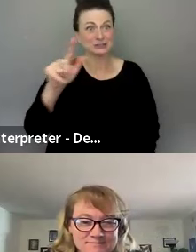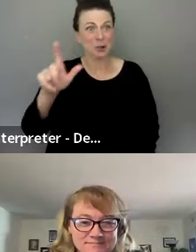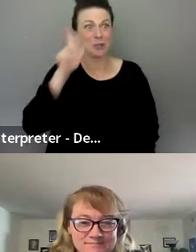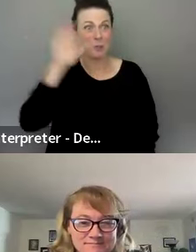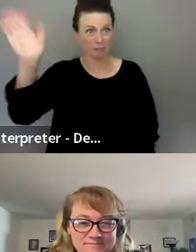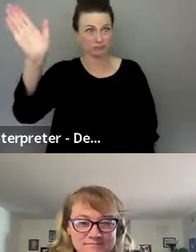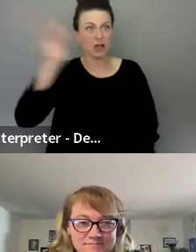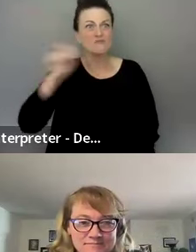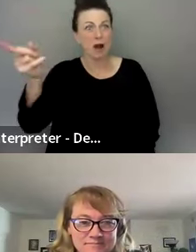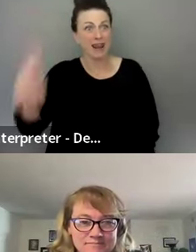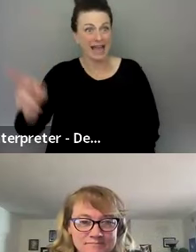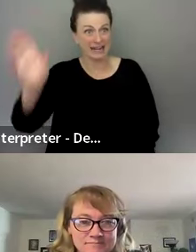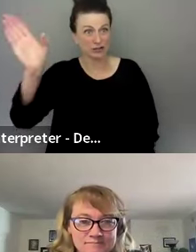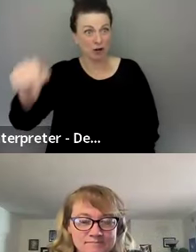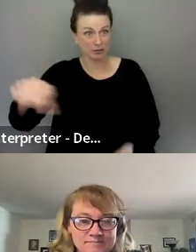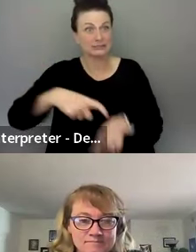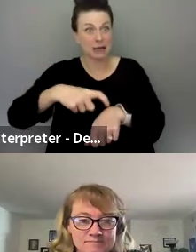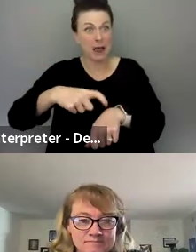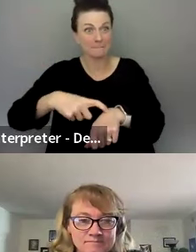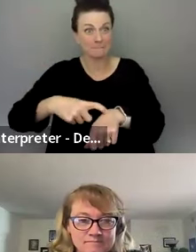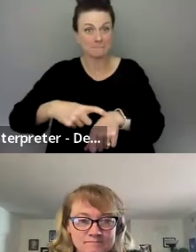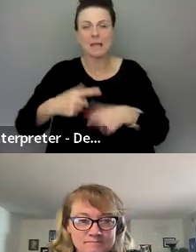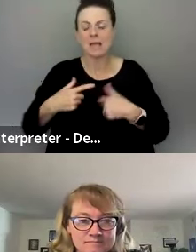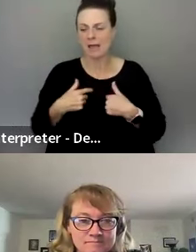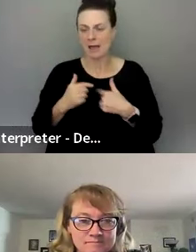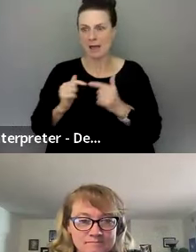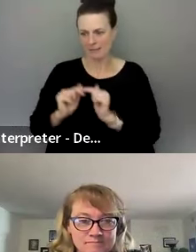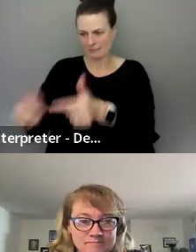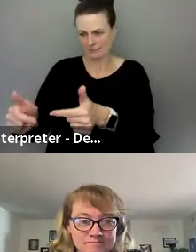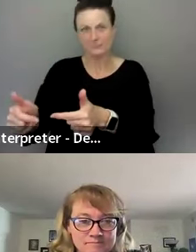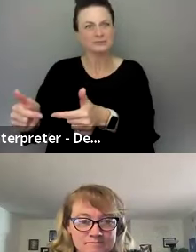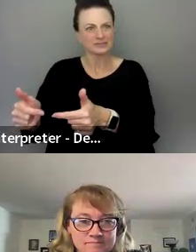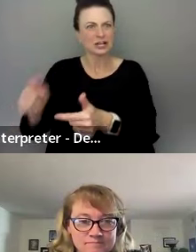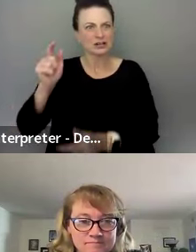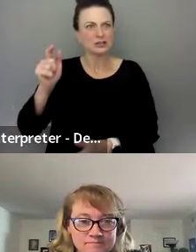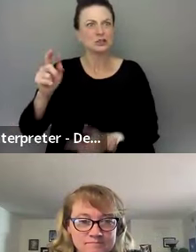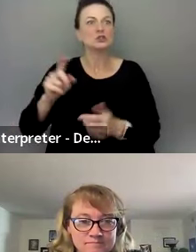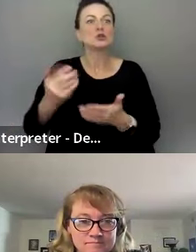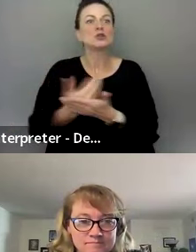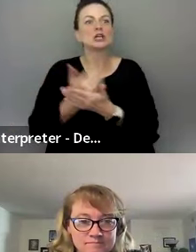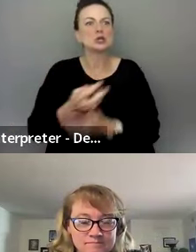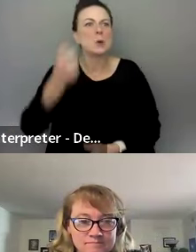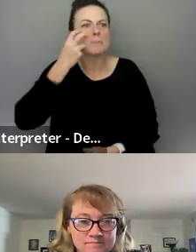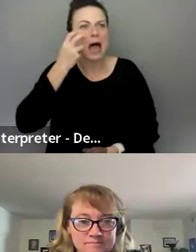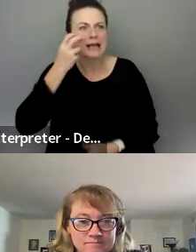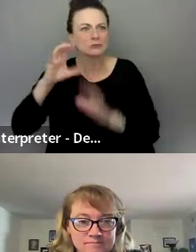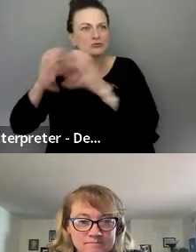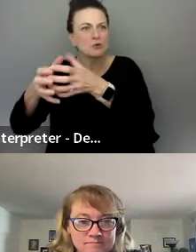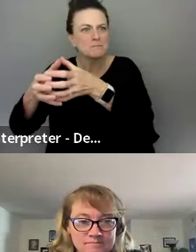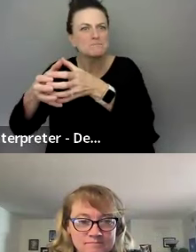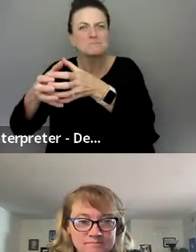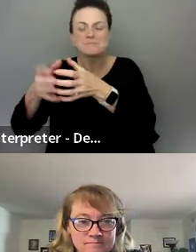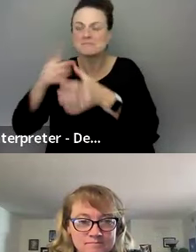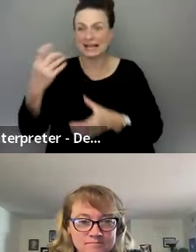For the lightning talk this time, I gave the talk to the new blind and visually impaired group because like last